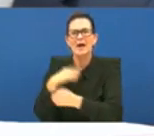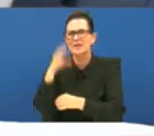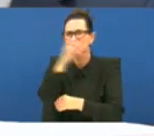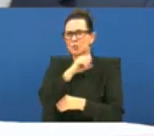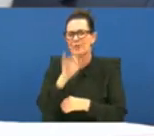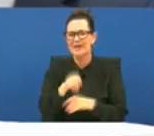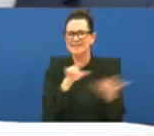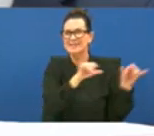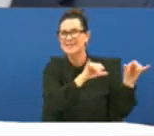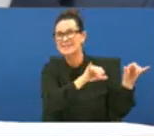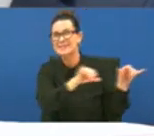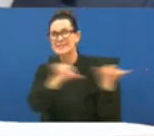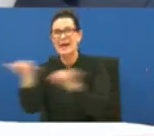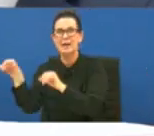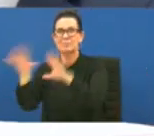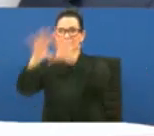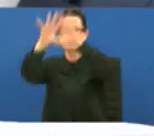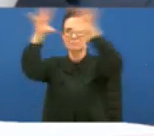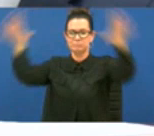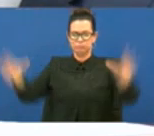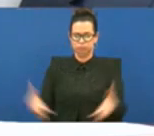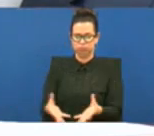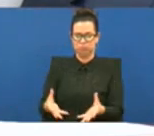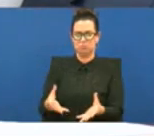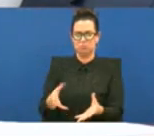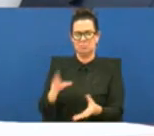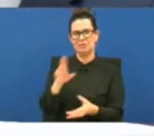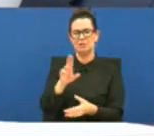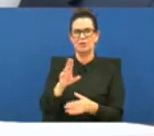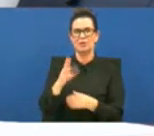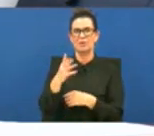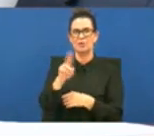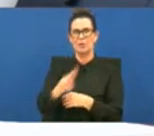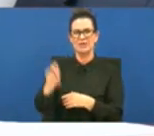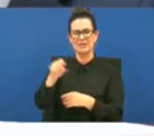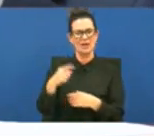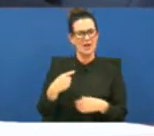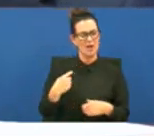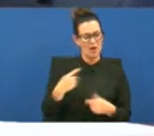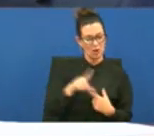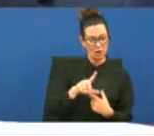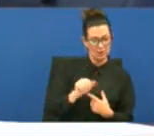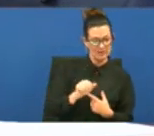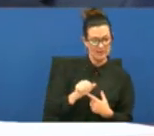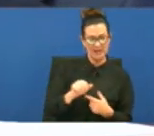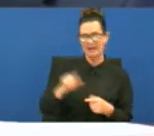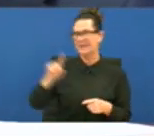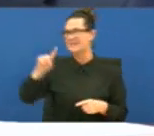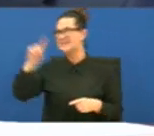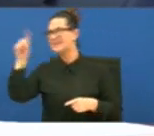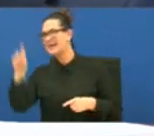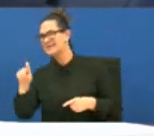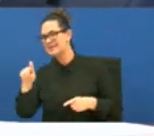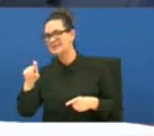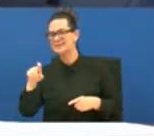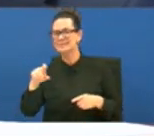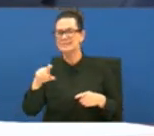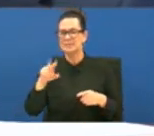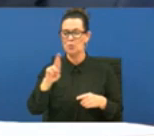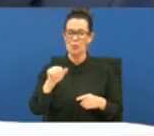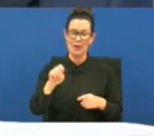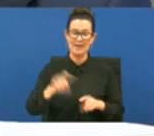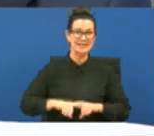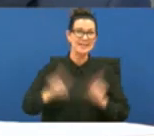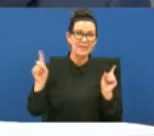country is that not the case are we are we being reimbursed a different rate in louisiana than say texas absolutely model that was built on